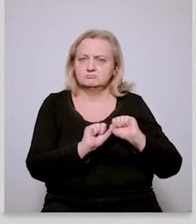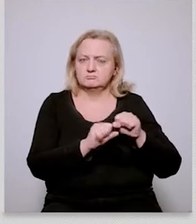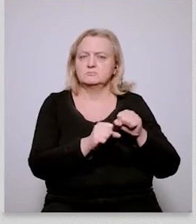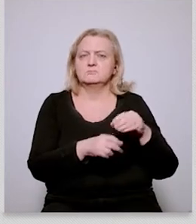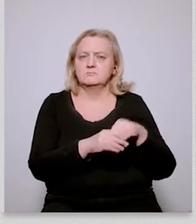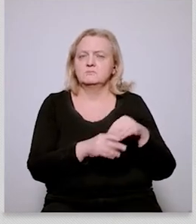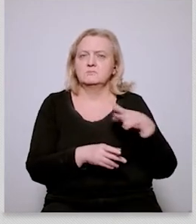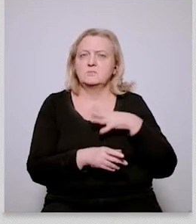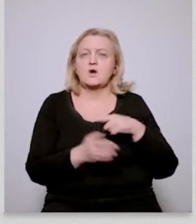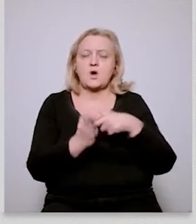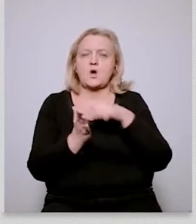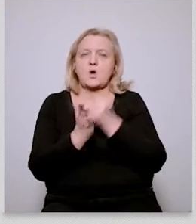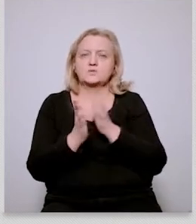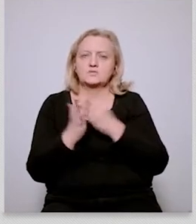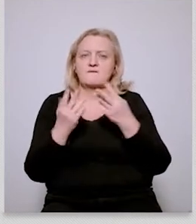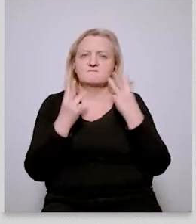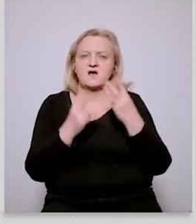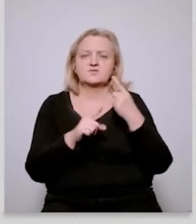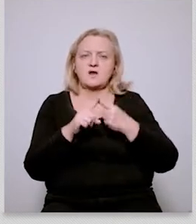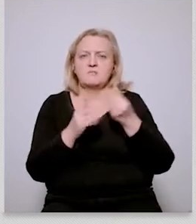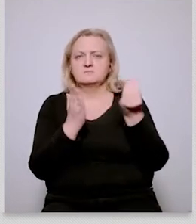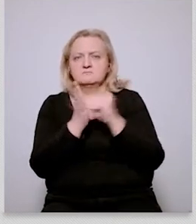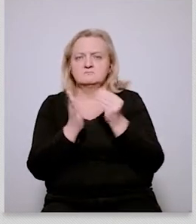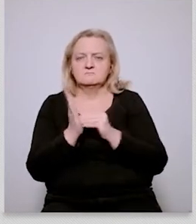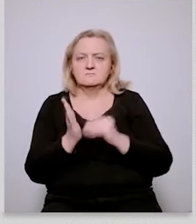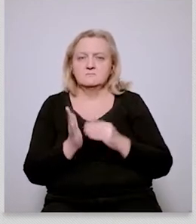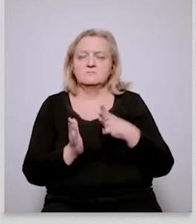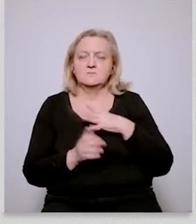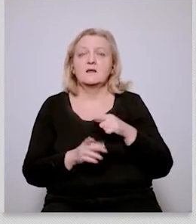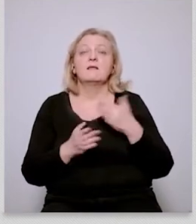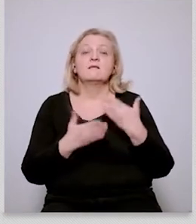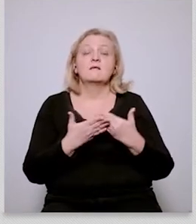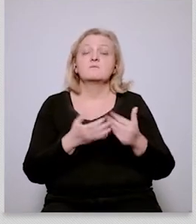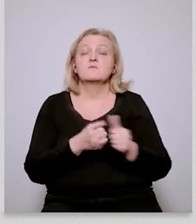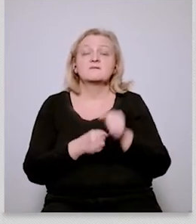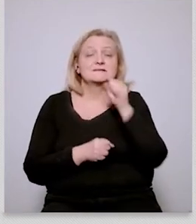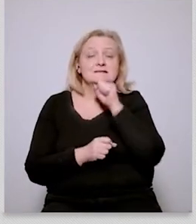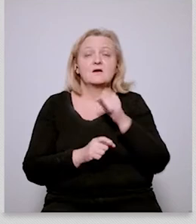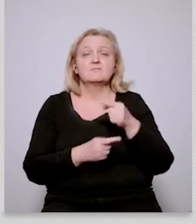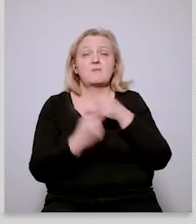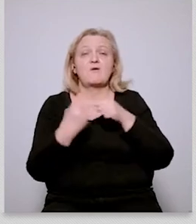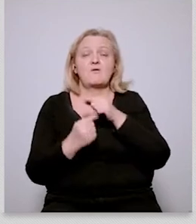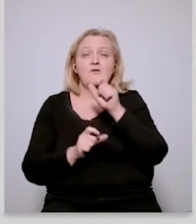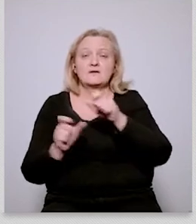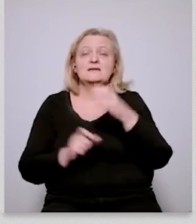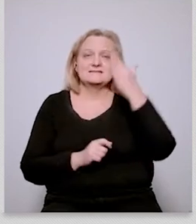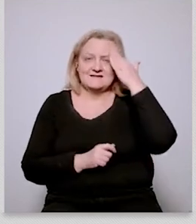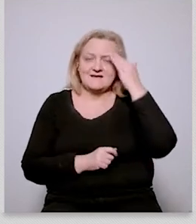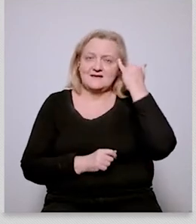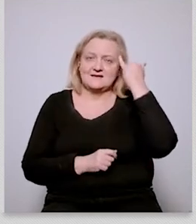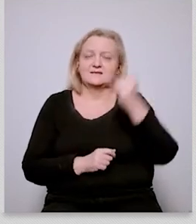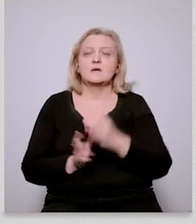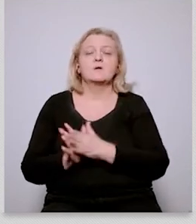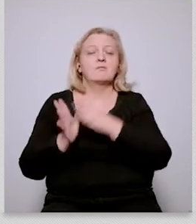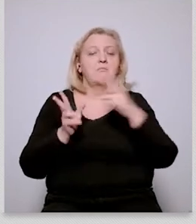which is you know very much wedded to to these ideas and then i think a middle generation that